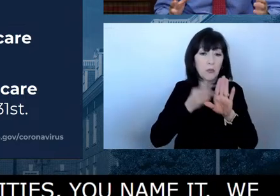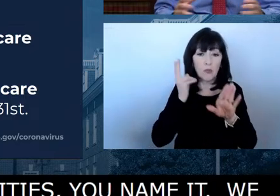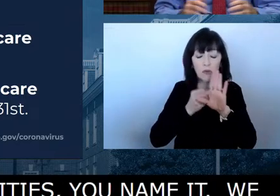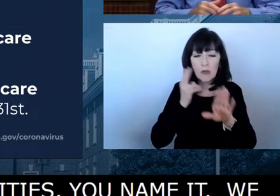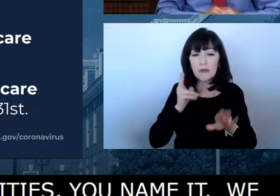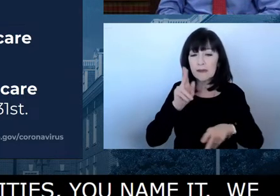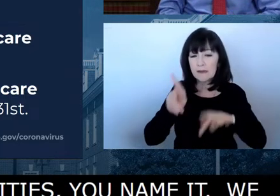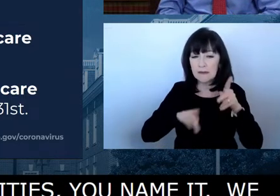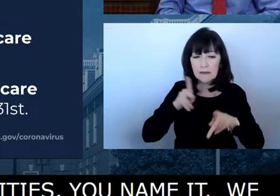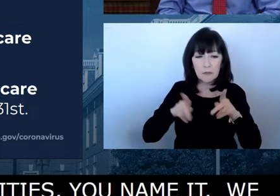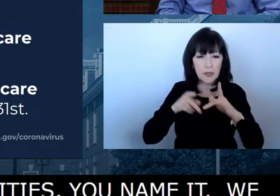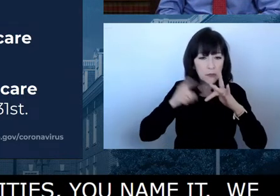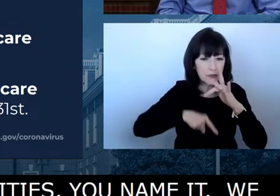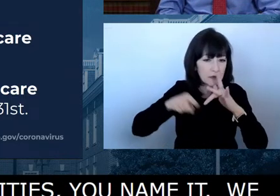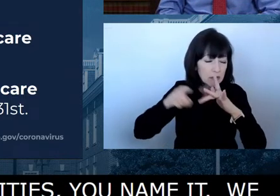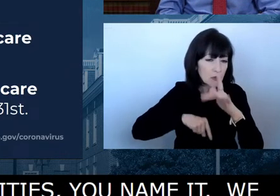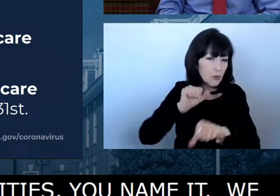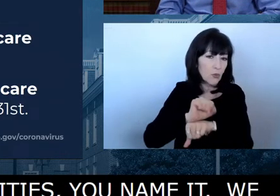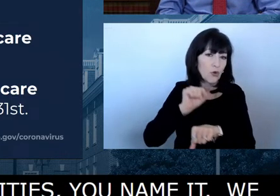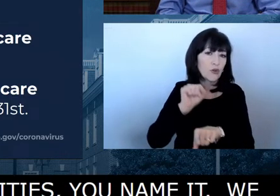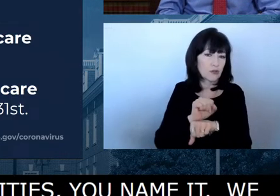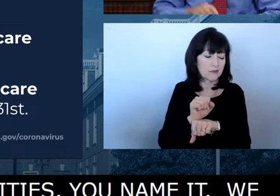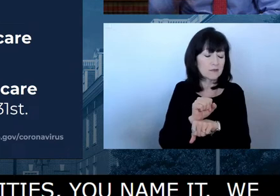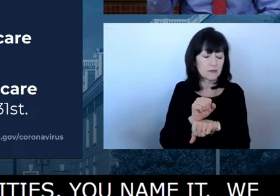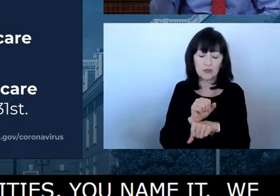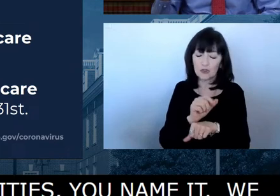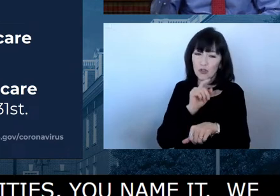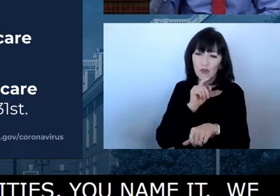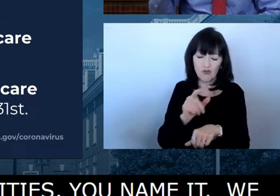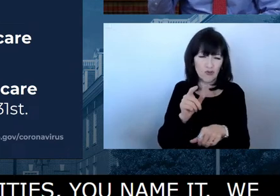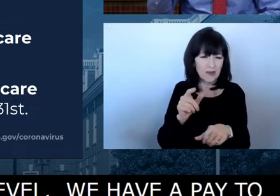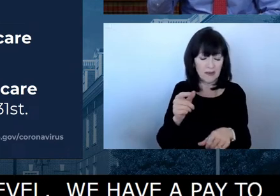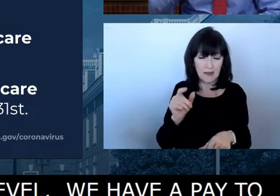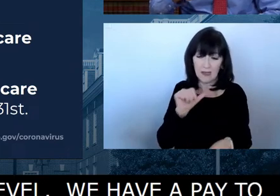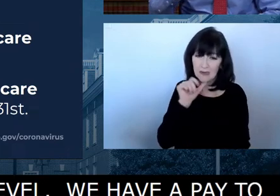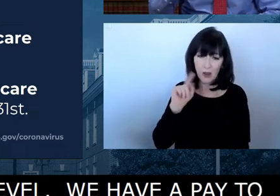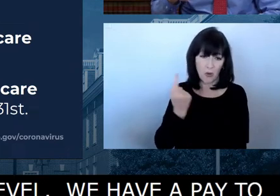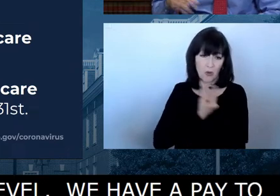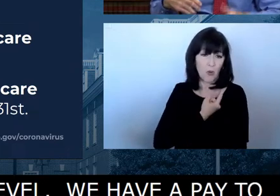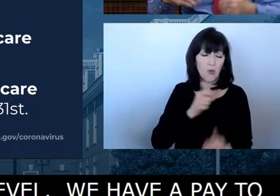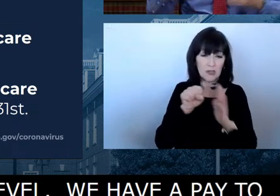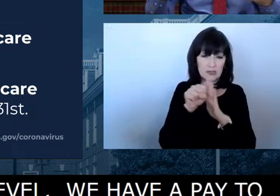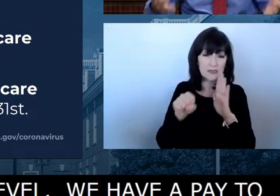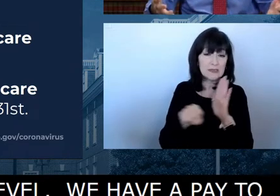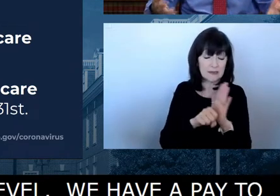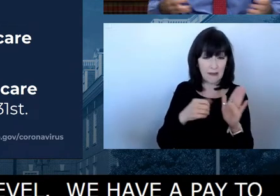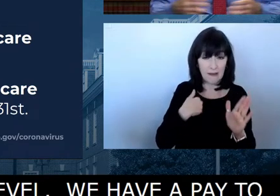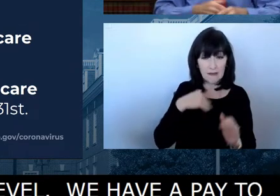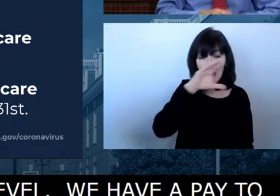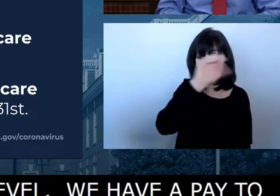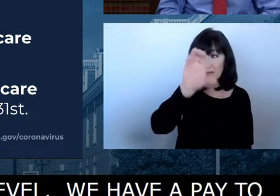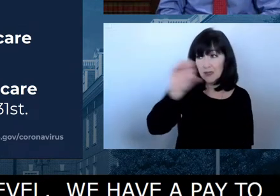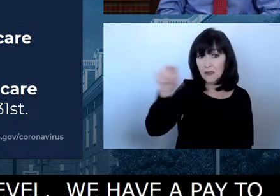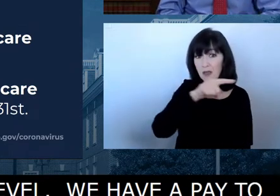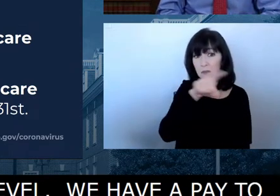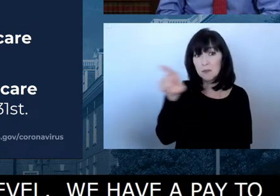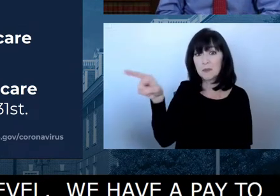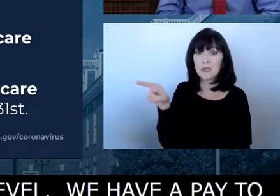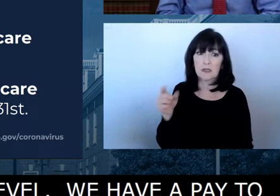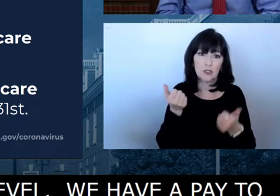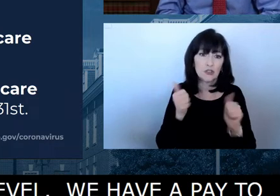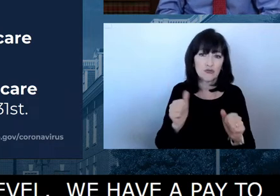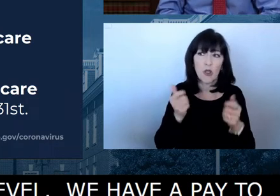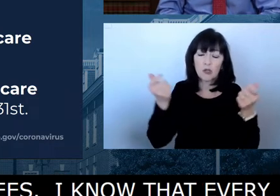know every employer across the board is experiencing that. So if you have an employer with a public space that